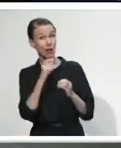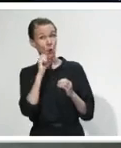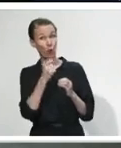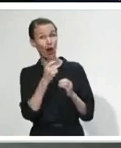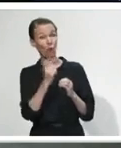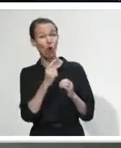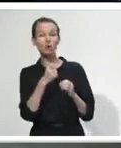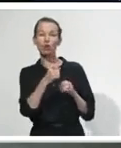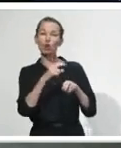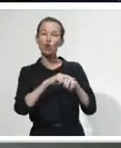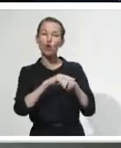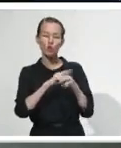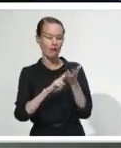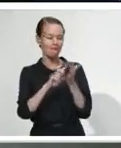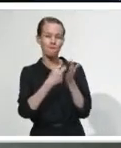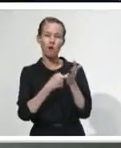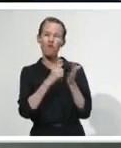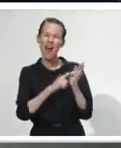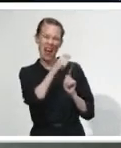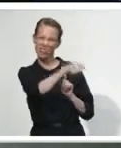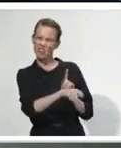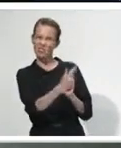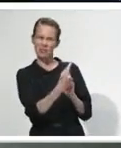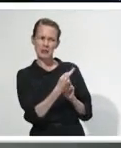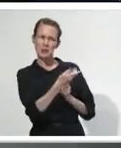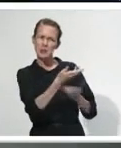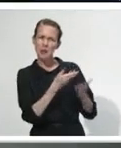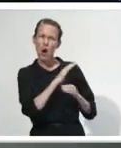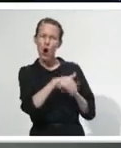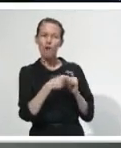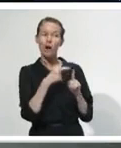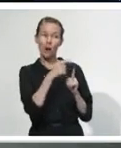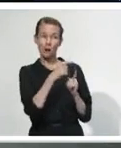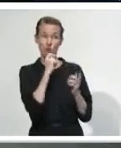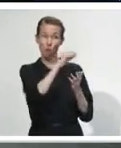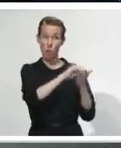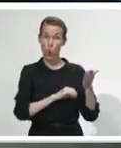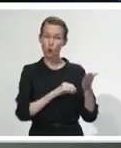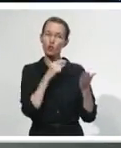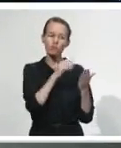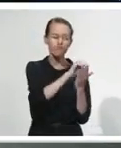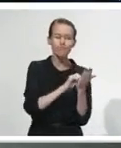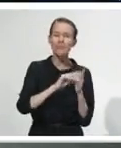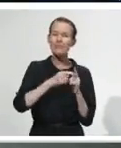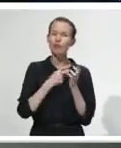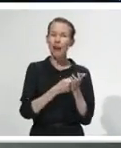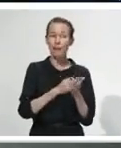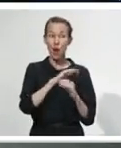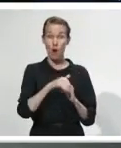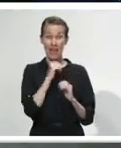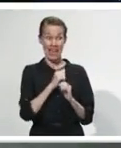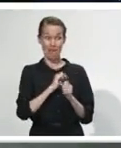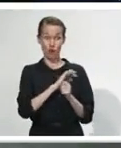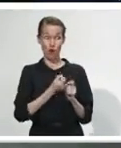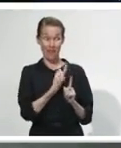you tell us how that went and her response to what you plan to do with her report? Well, hot off the press, she was waiting